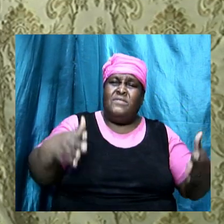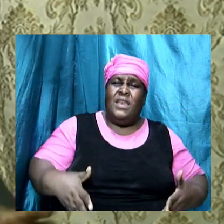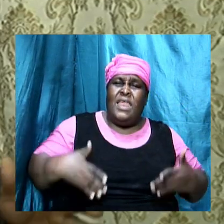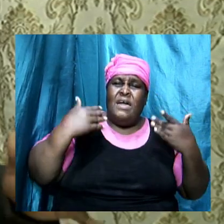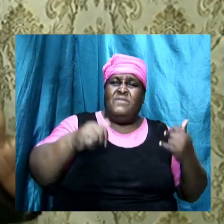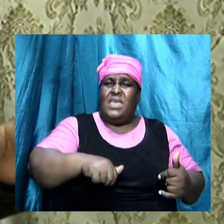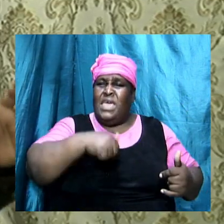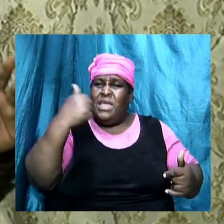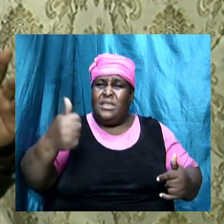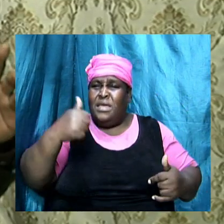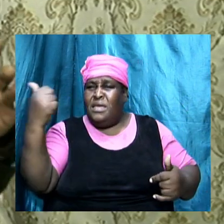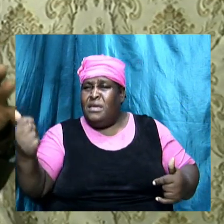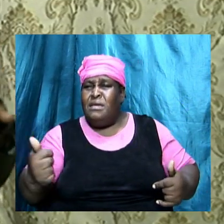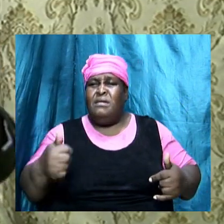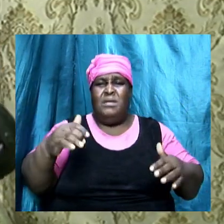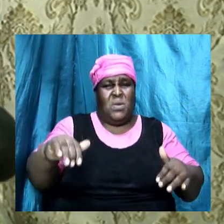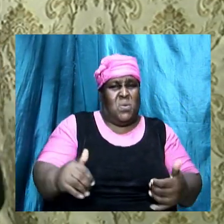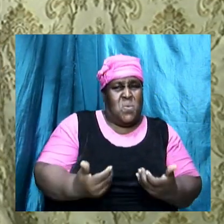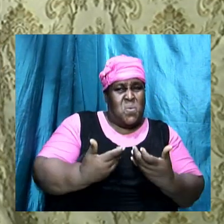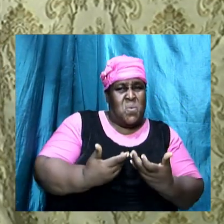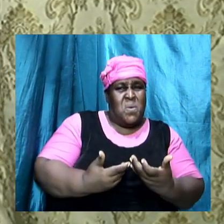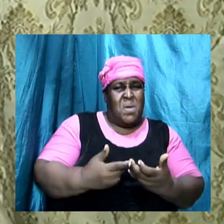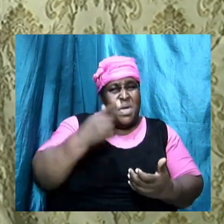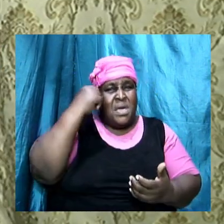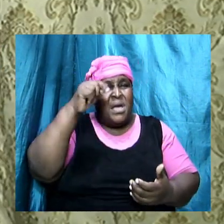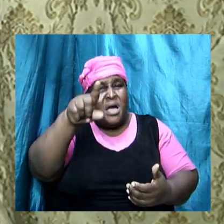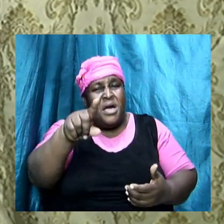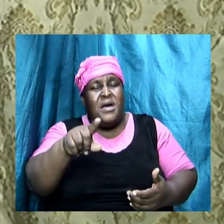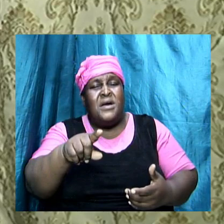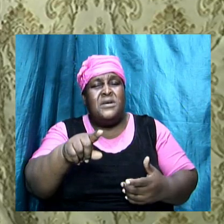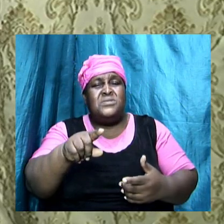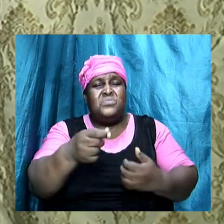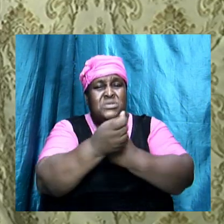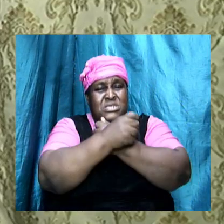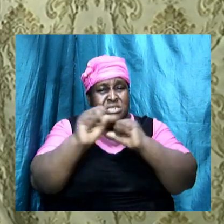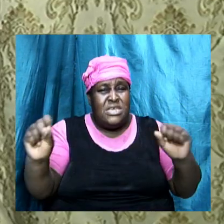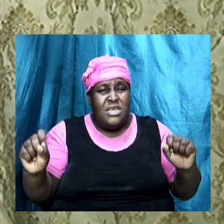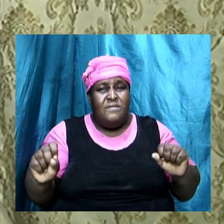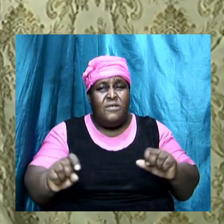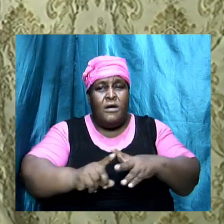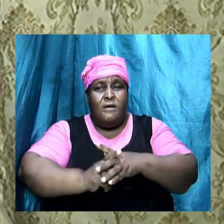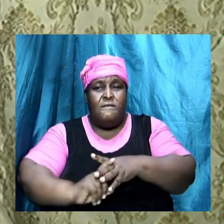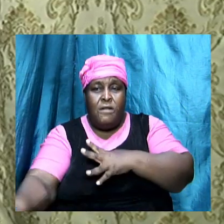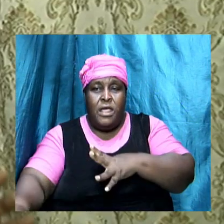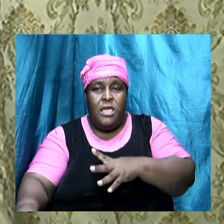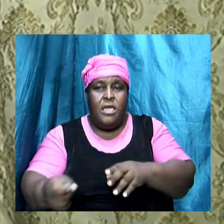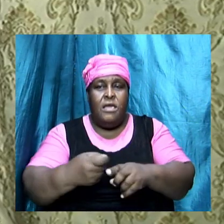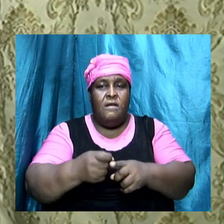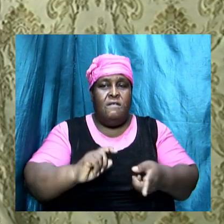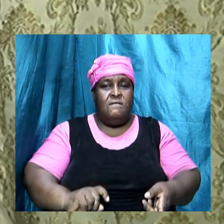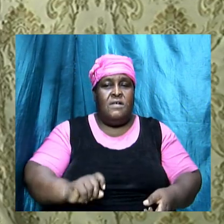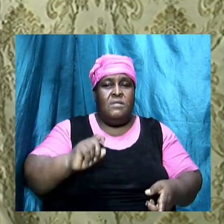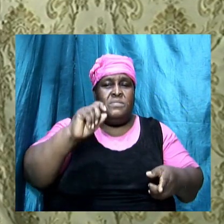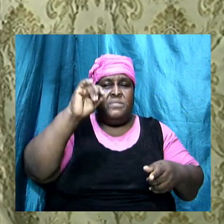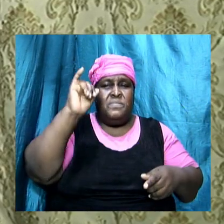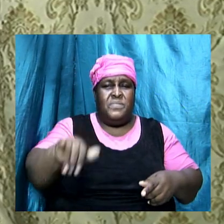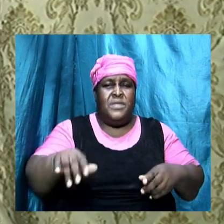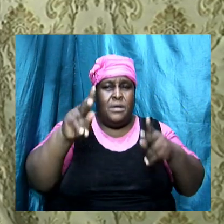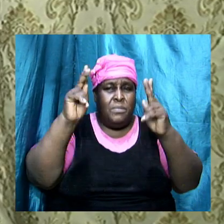way and they know because you are safe run from such a person because they don't mean you any good